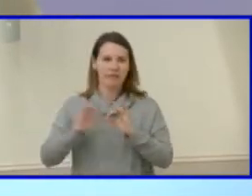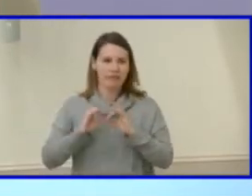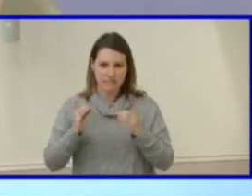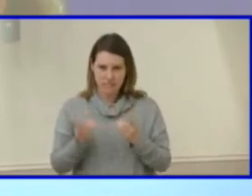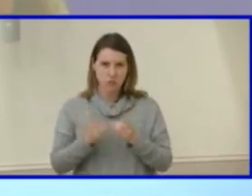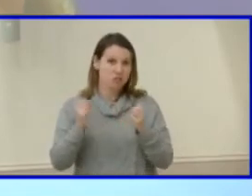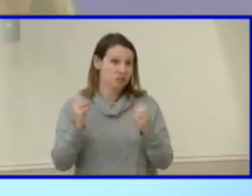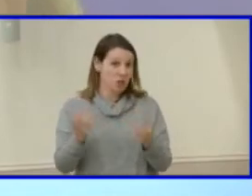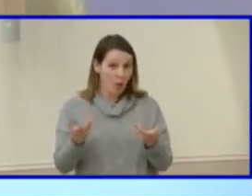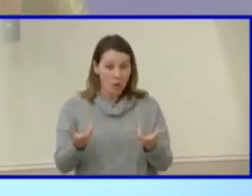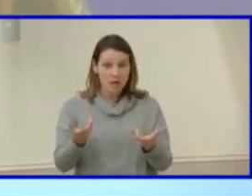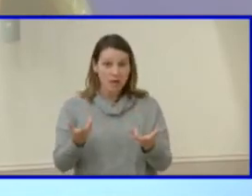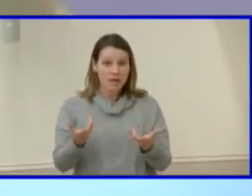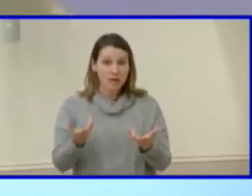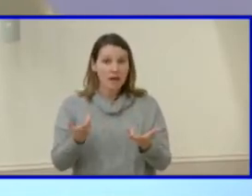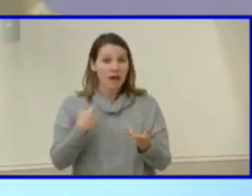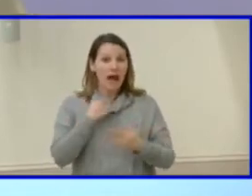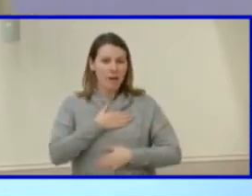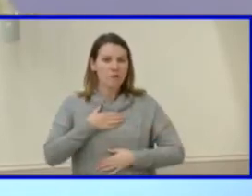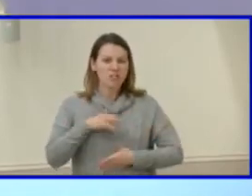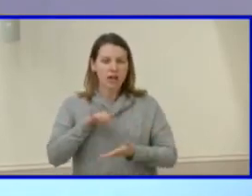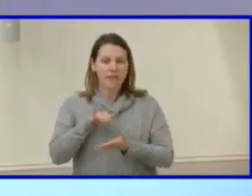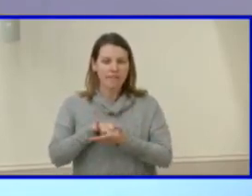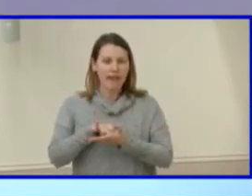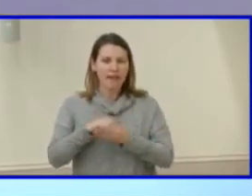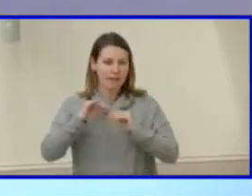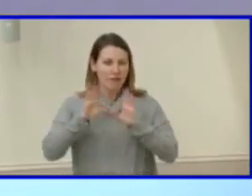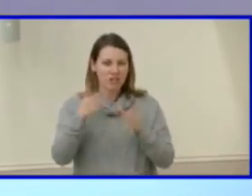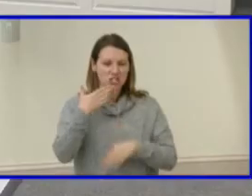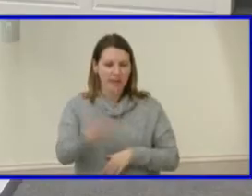So I appreciate that clarification.